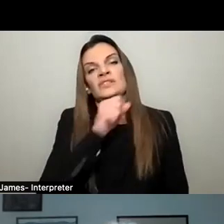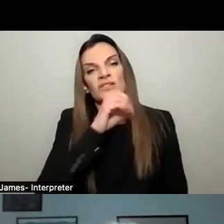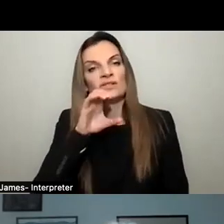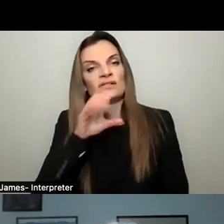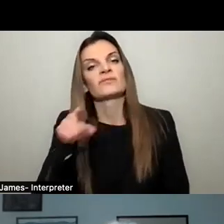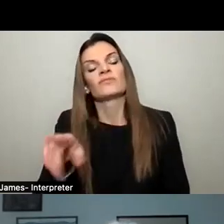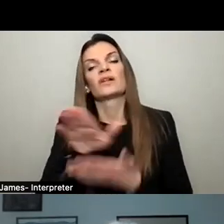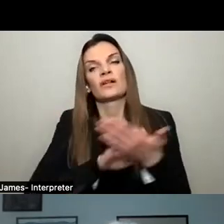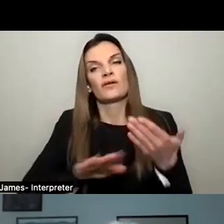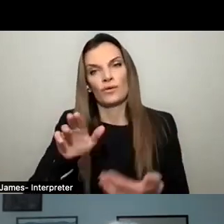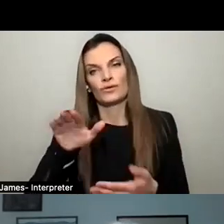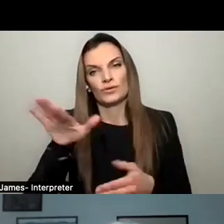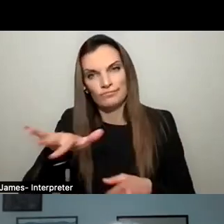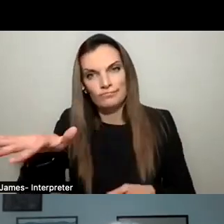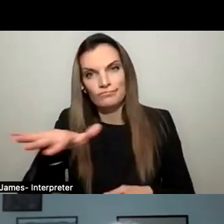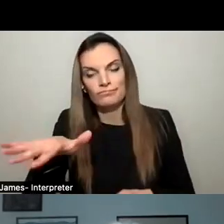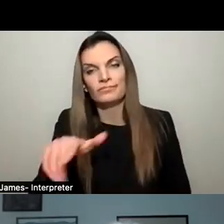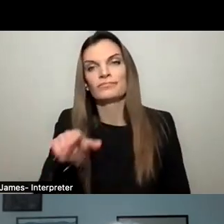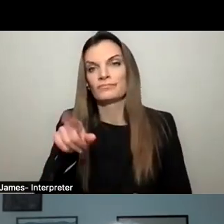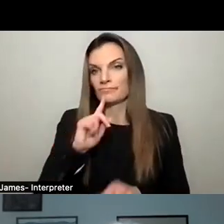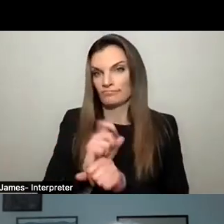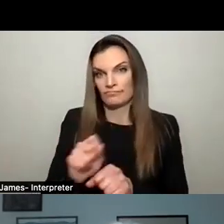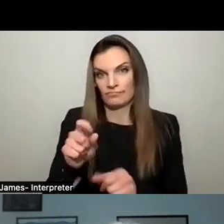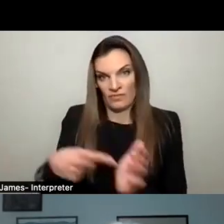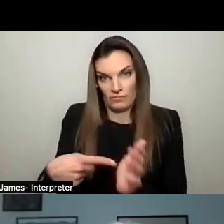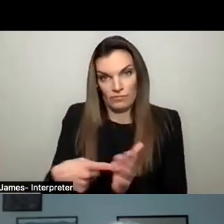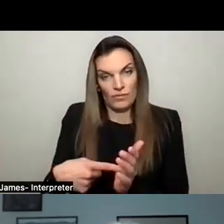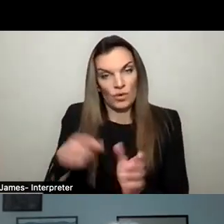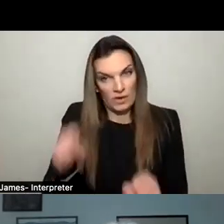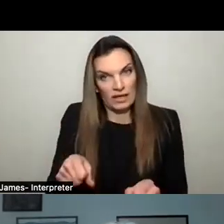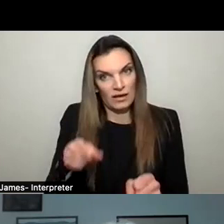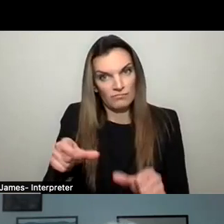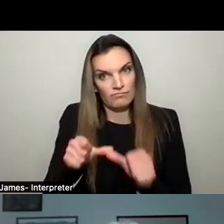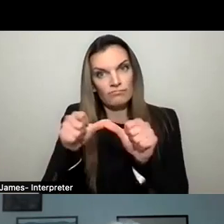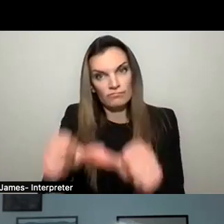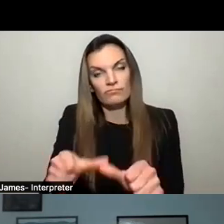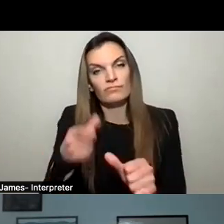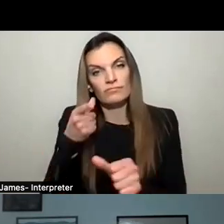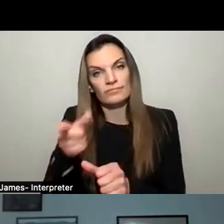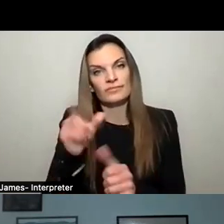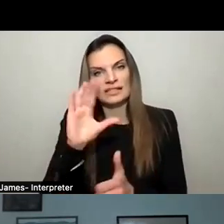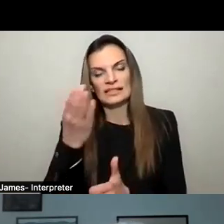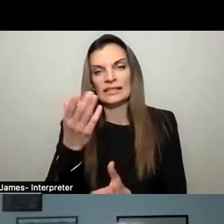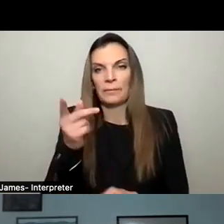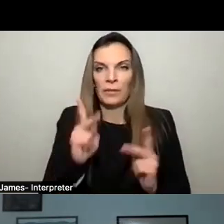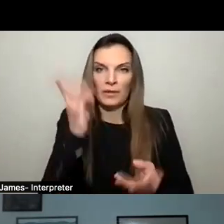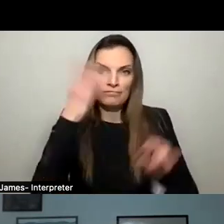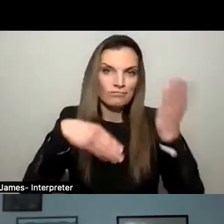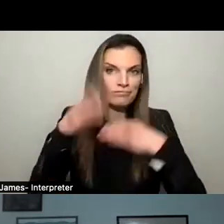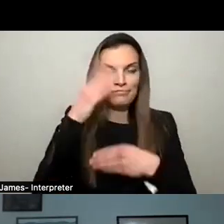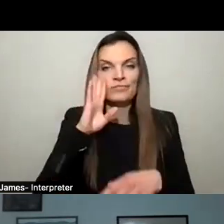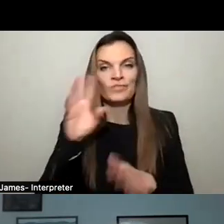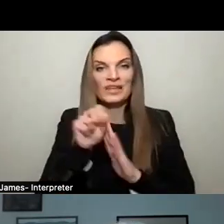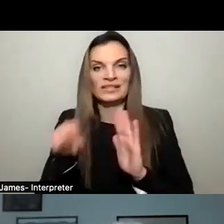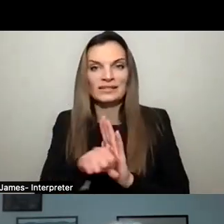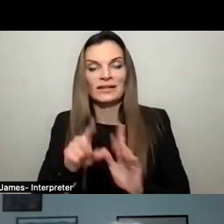Arms. Those are permanently affordable units. And it seems to get lost in the shuffle when the state is coming out